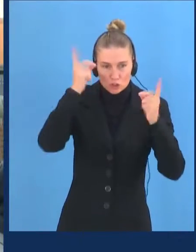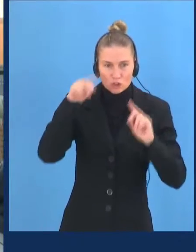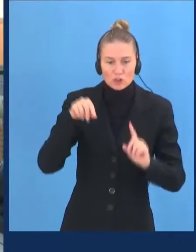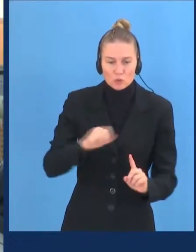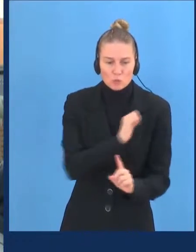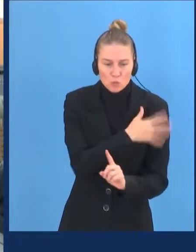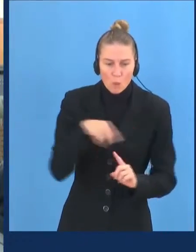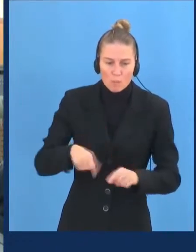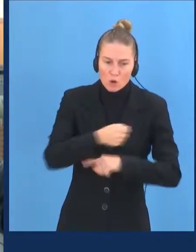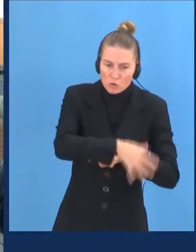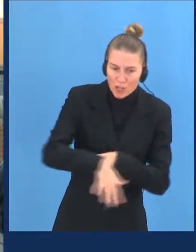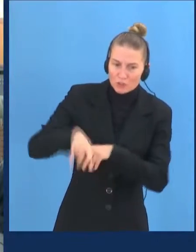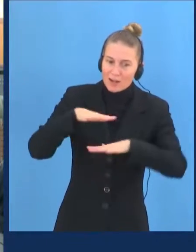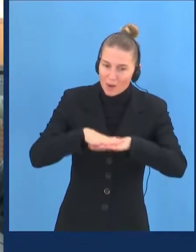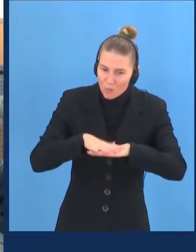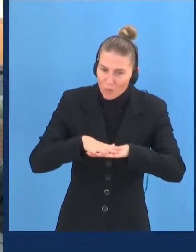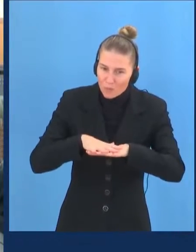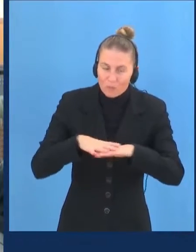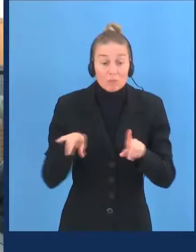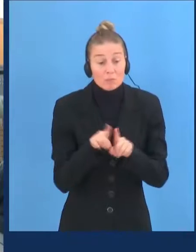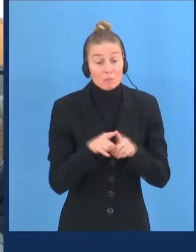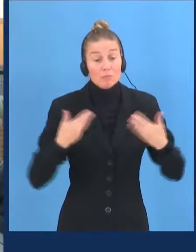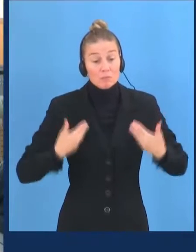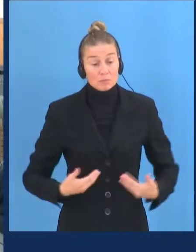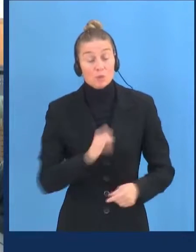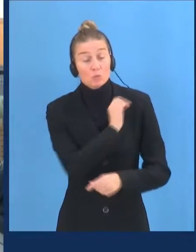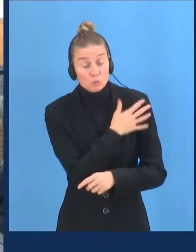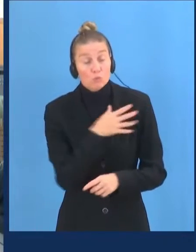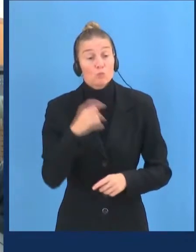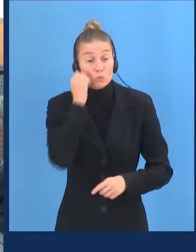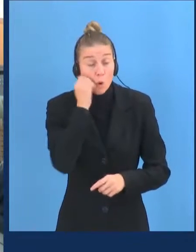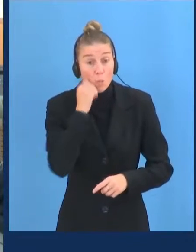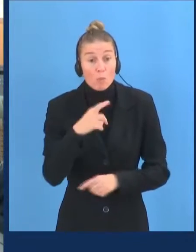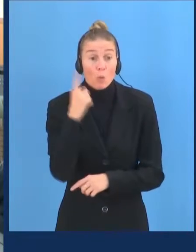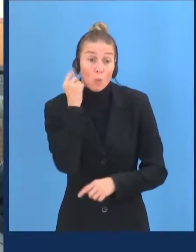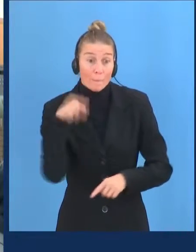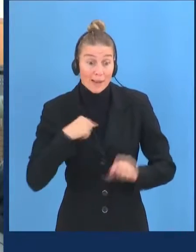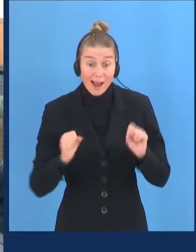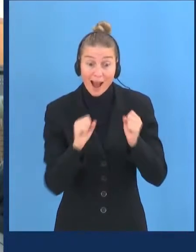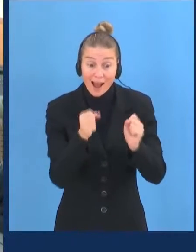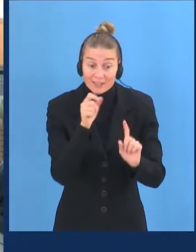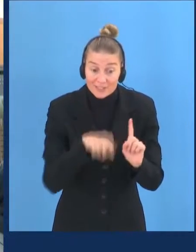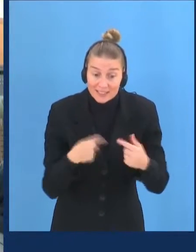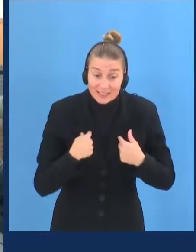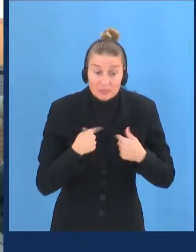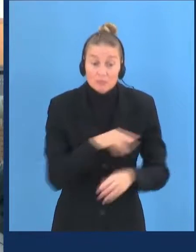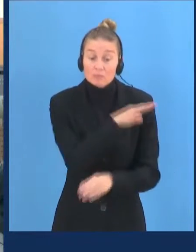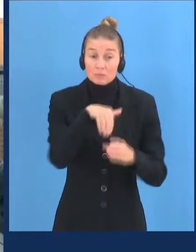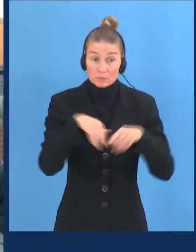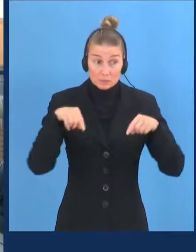Roma Grassroots Organization Network and also as a Roma women activist. I'm here also today on behalf of the Global Forum of